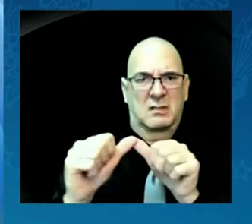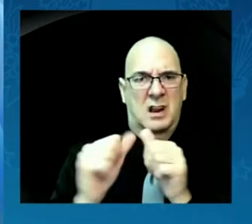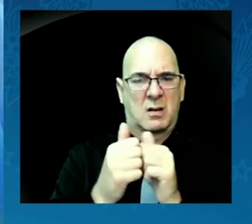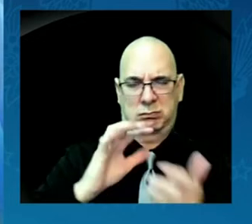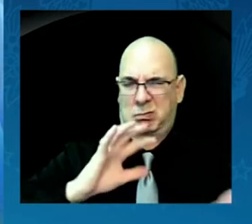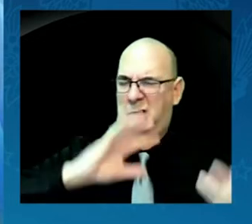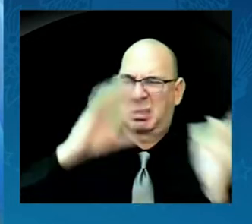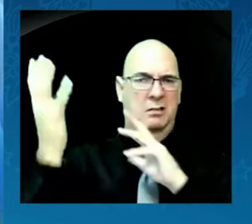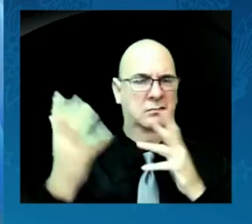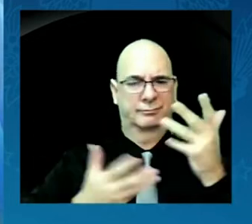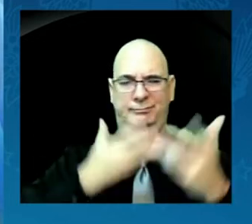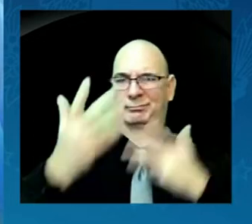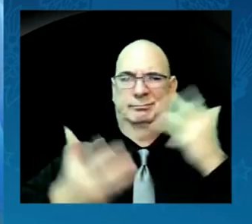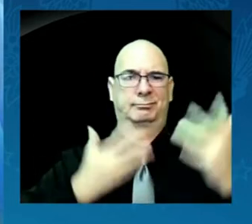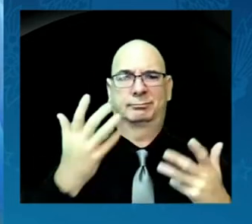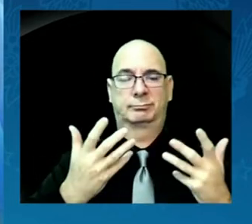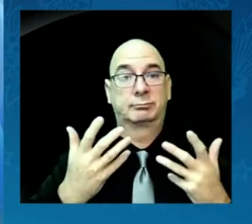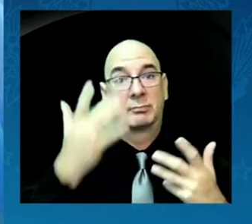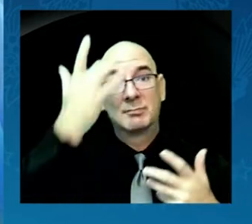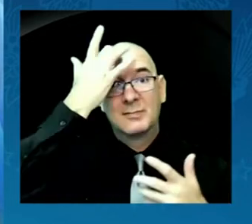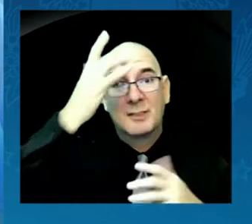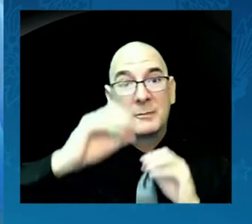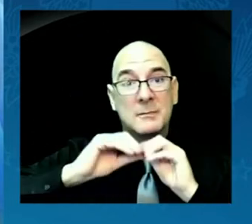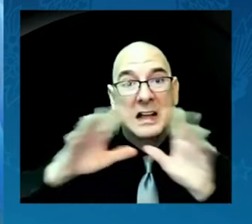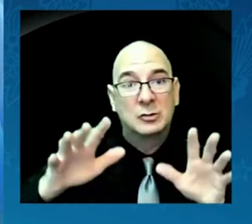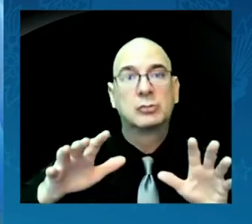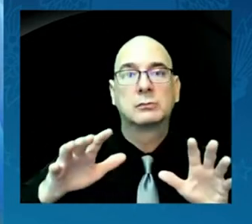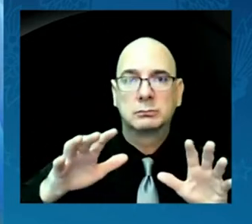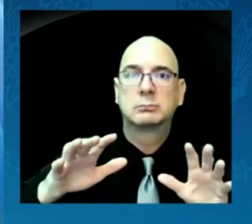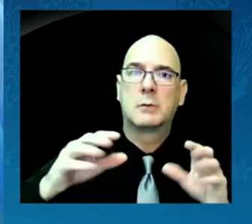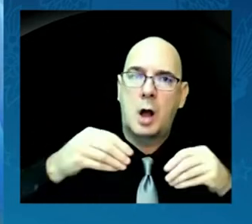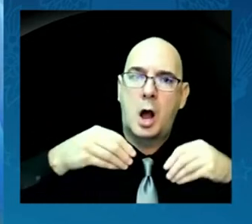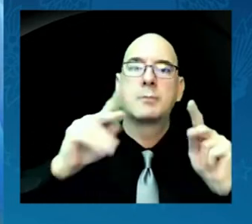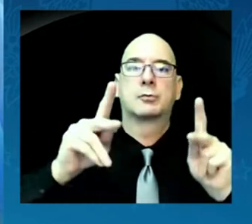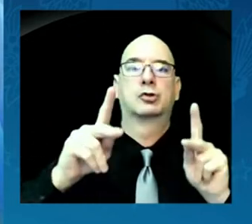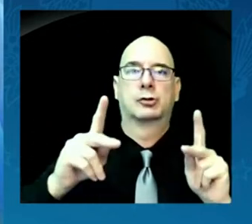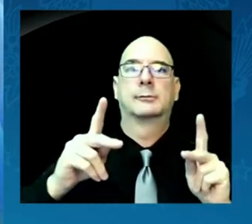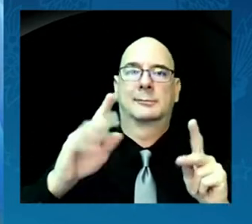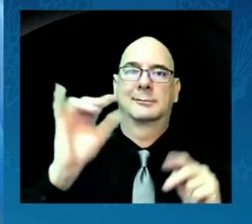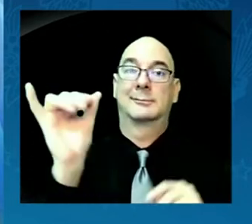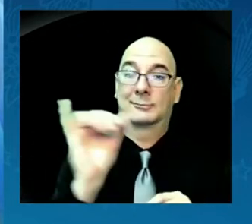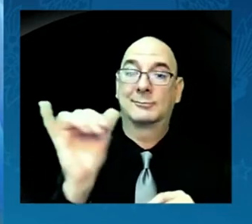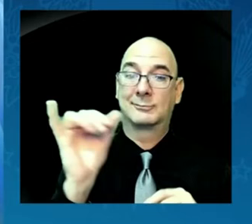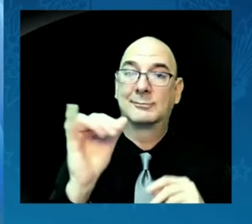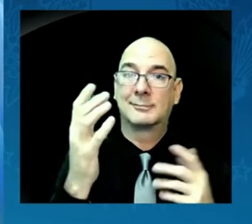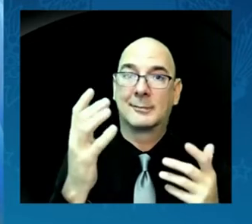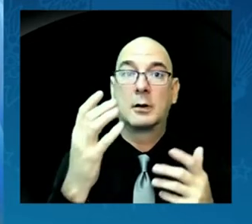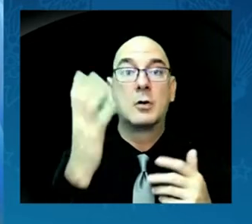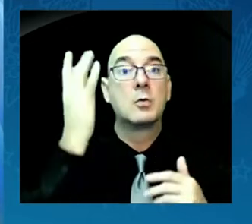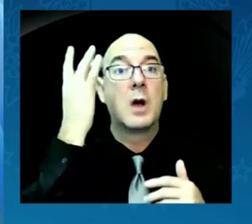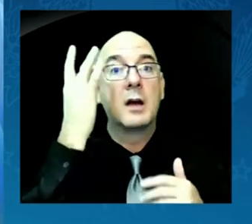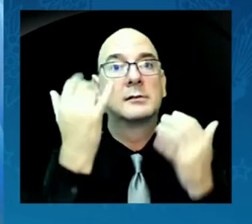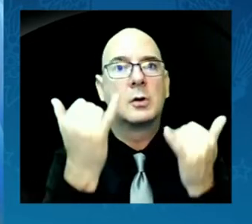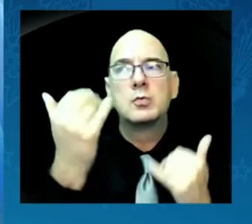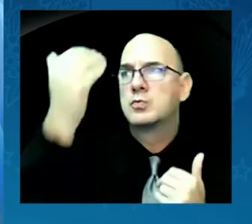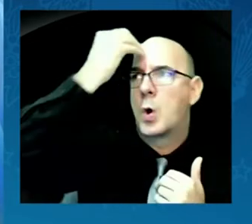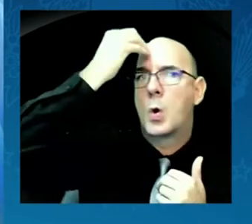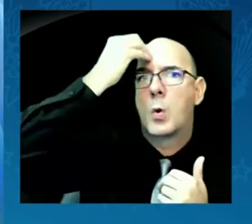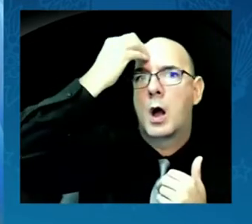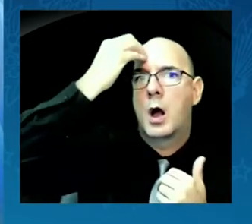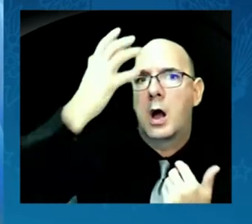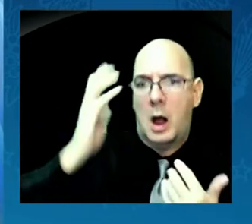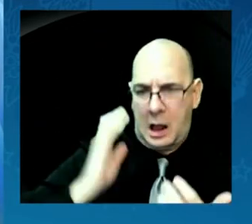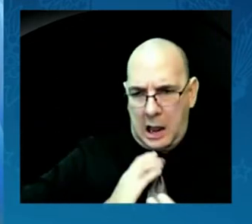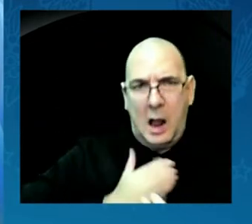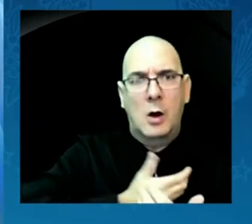shined a light on the longstanding fractures and fissures in our systems and in our structures. And I believe that we have